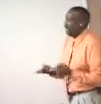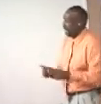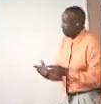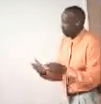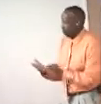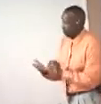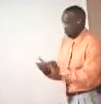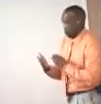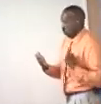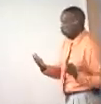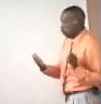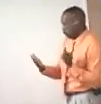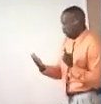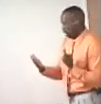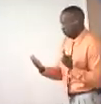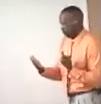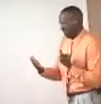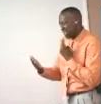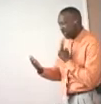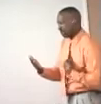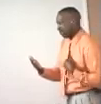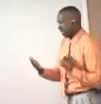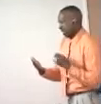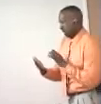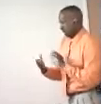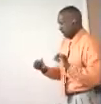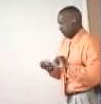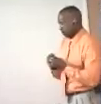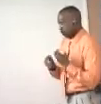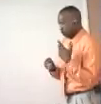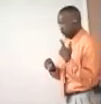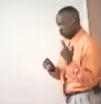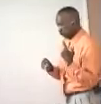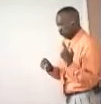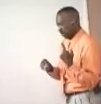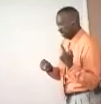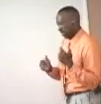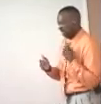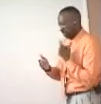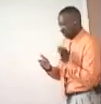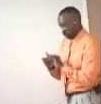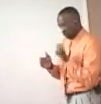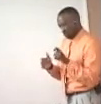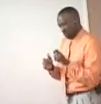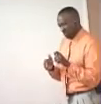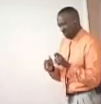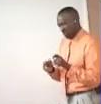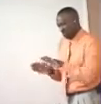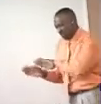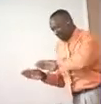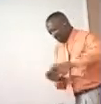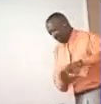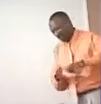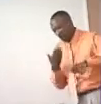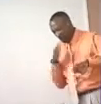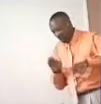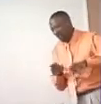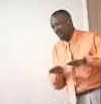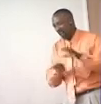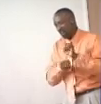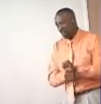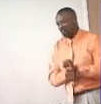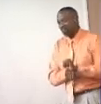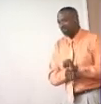happens. Number one, it tells us in verse number 21, he says, you've got to put away some stuff.